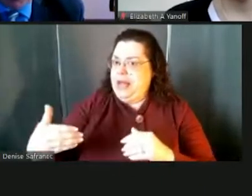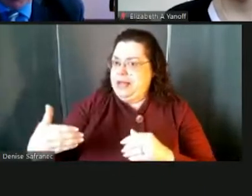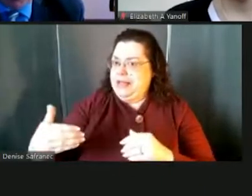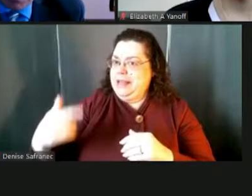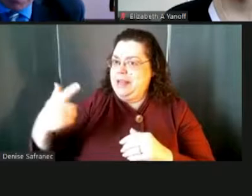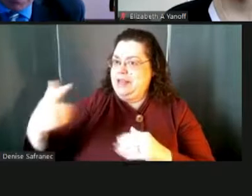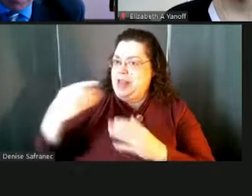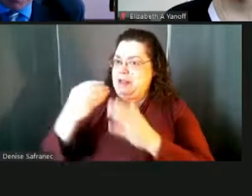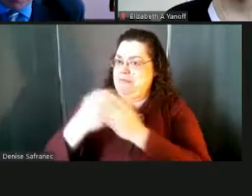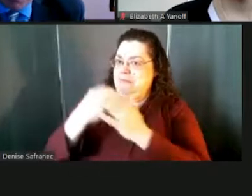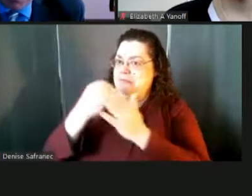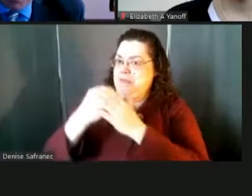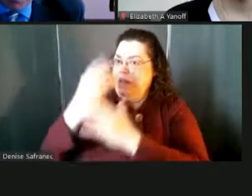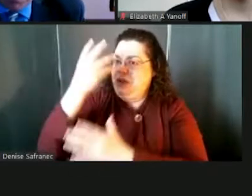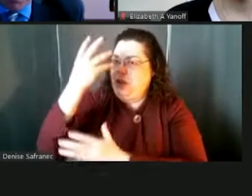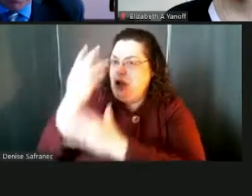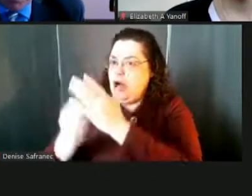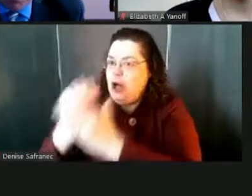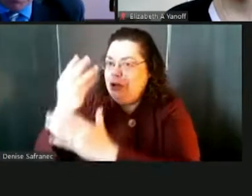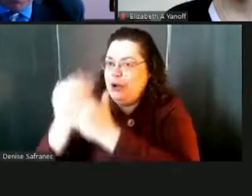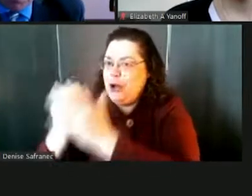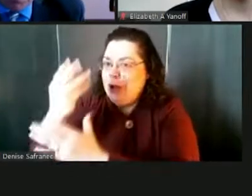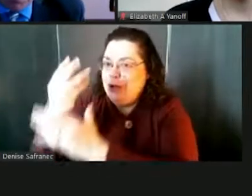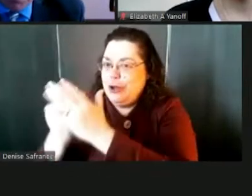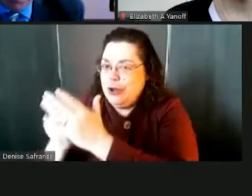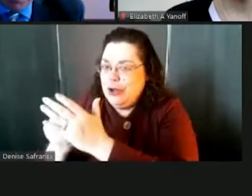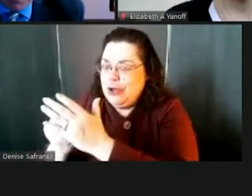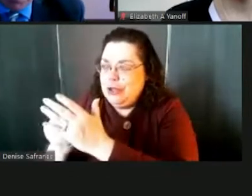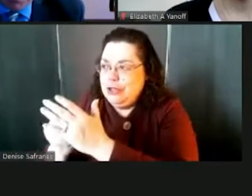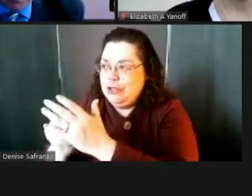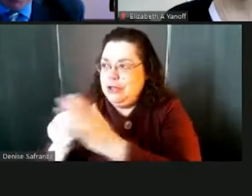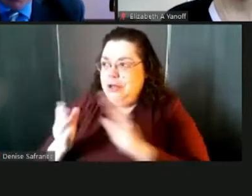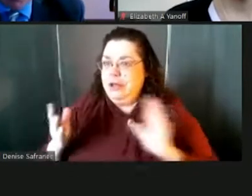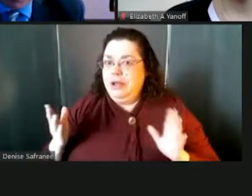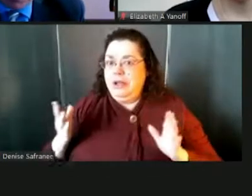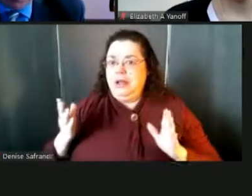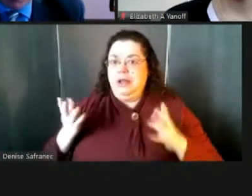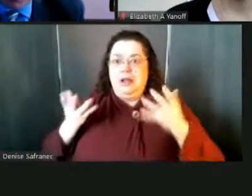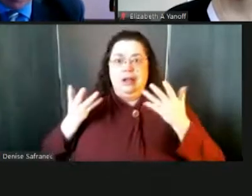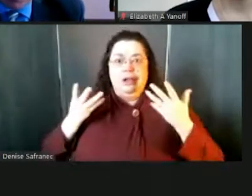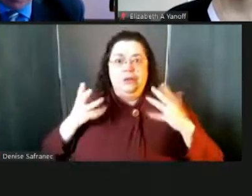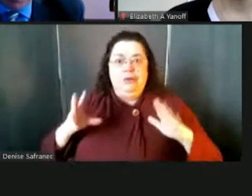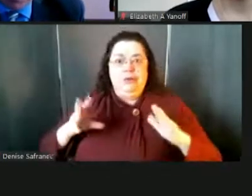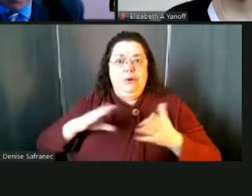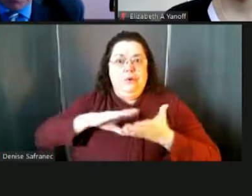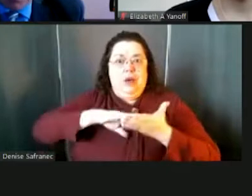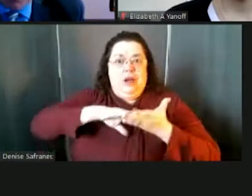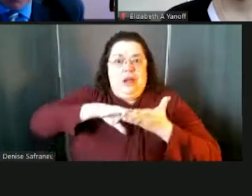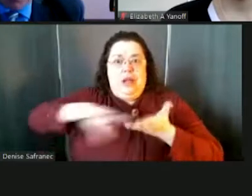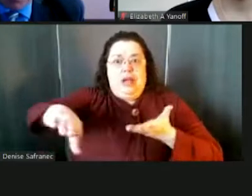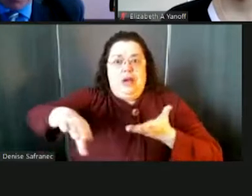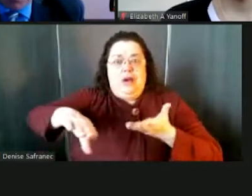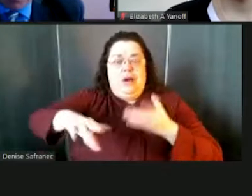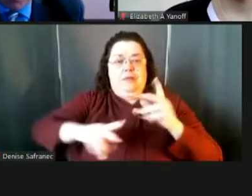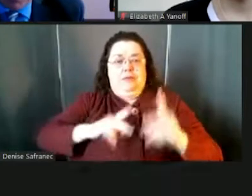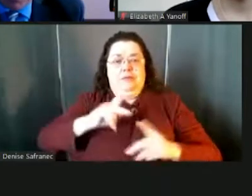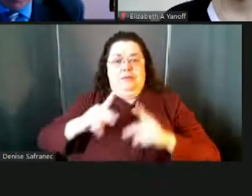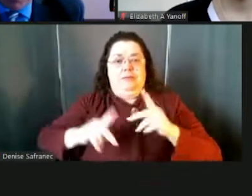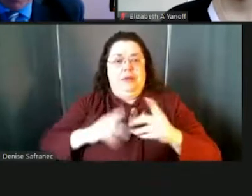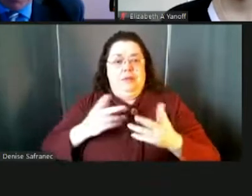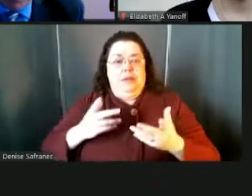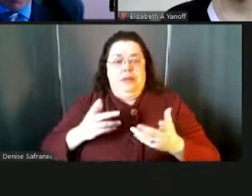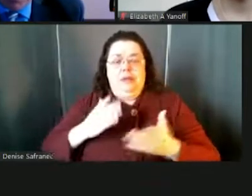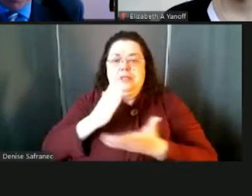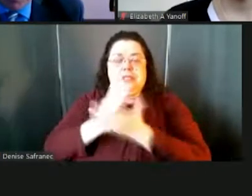gone, you don't want to be then, you know, laying off everybody that you just hired. So it takes some creativity, it